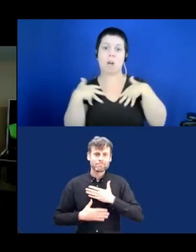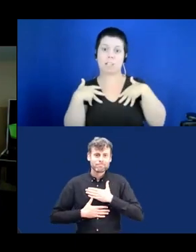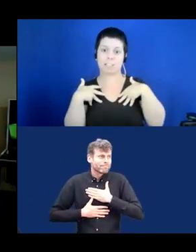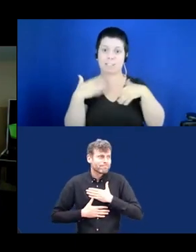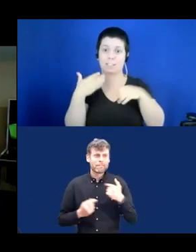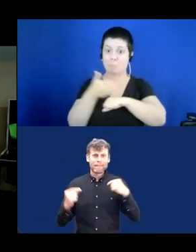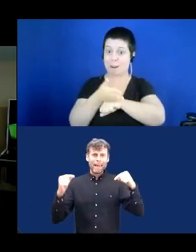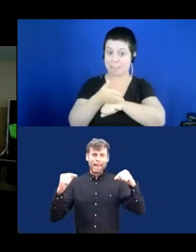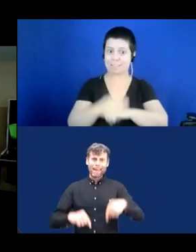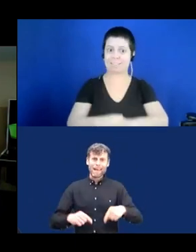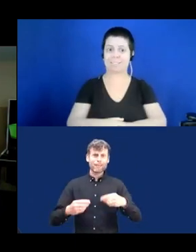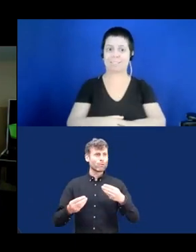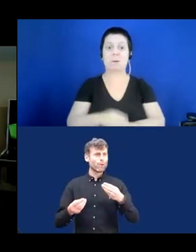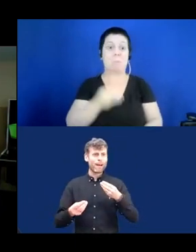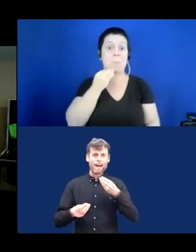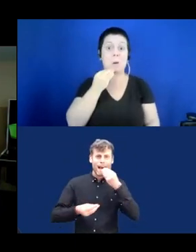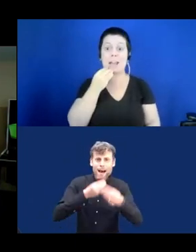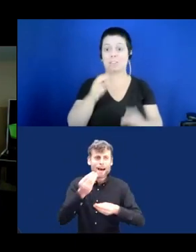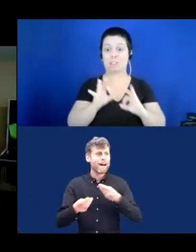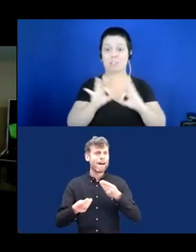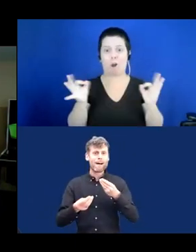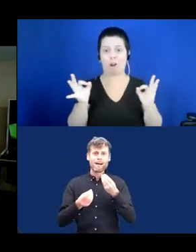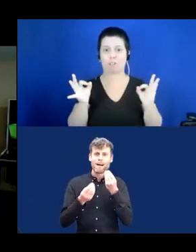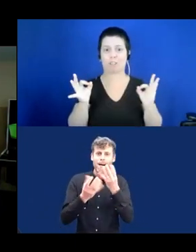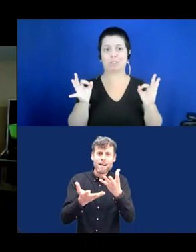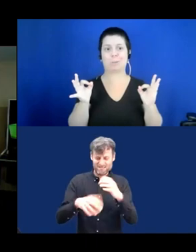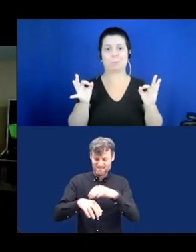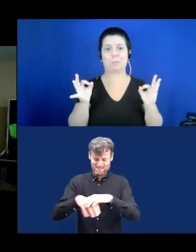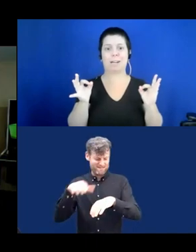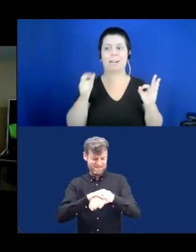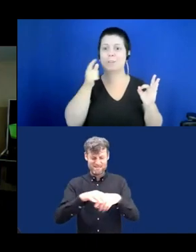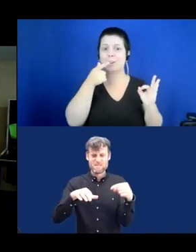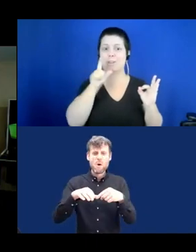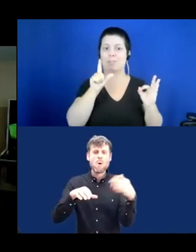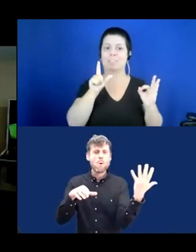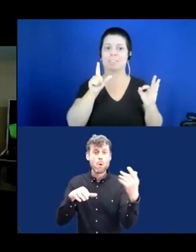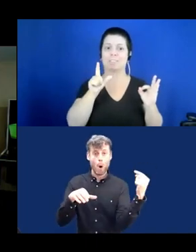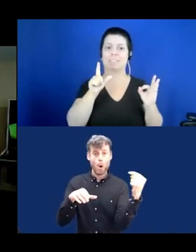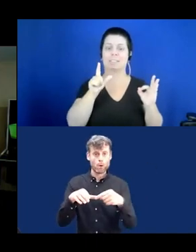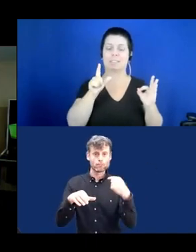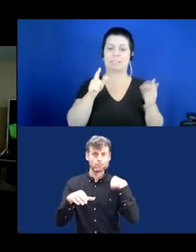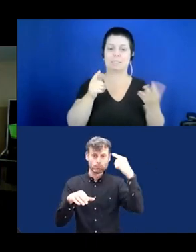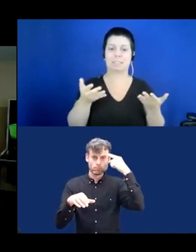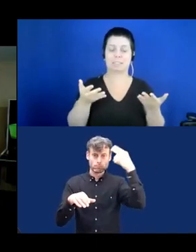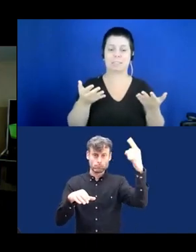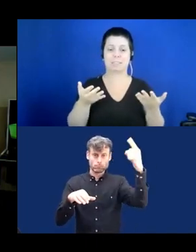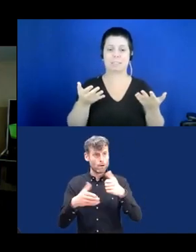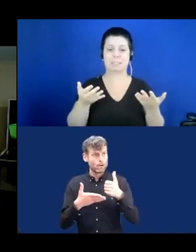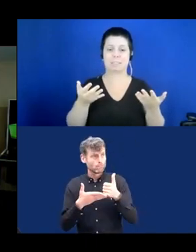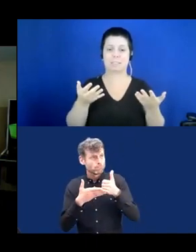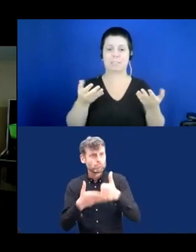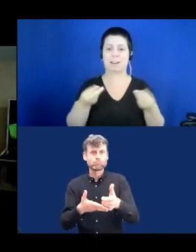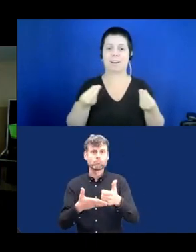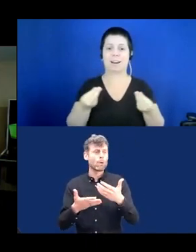It's a great opportunity for me to be able to share with you some of our very valued, really cherished,